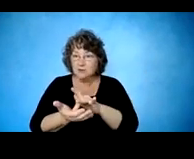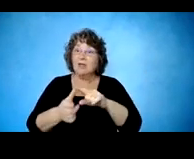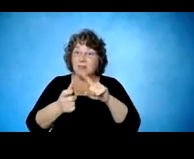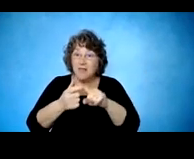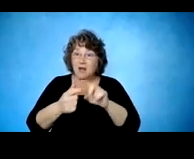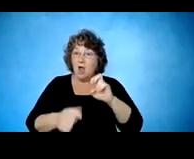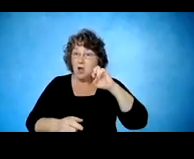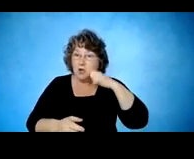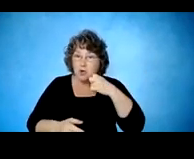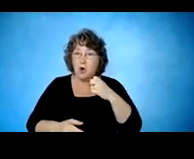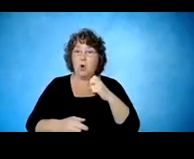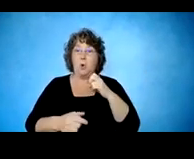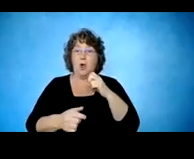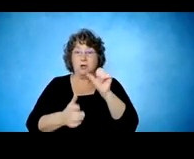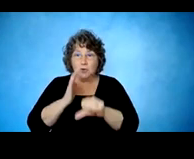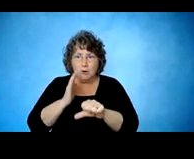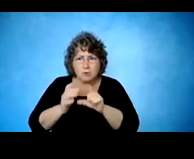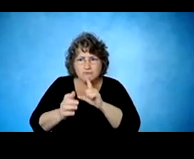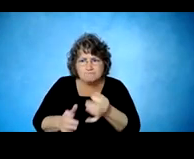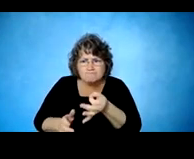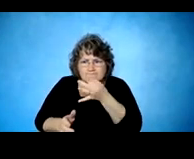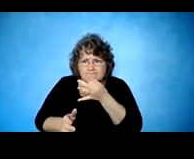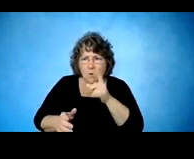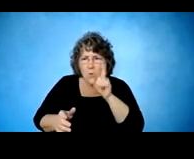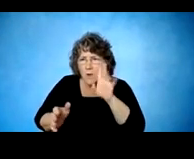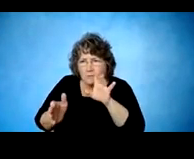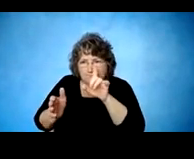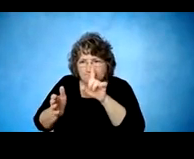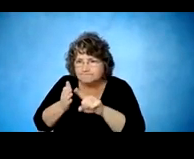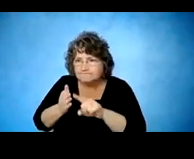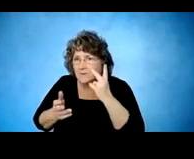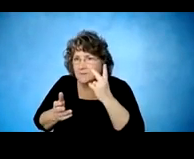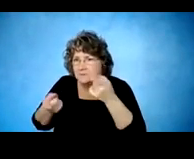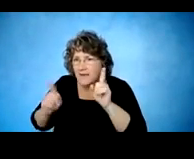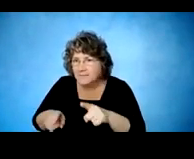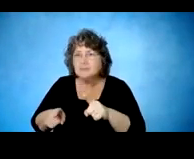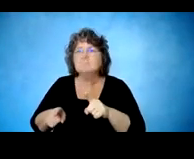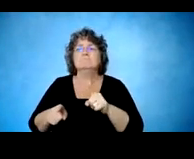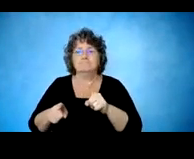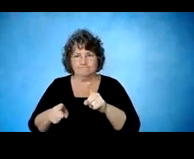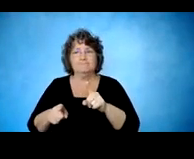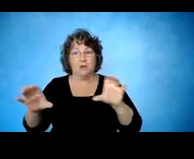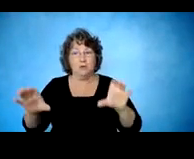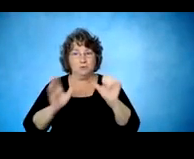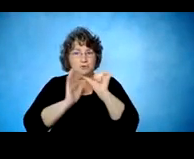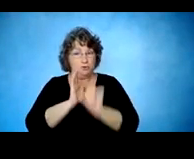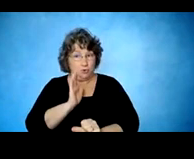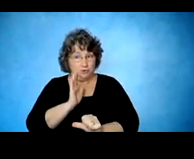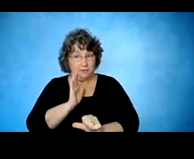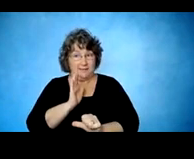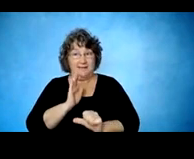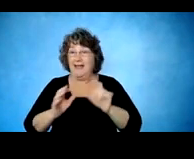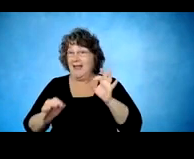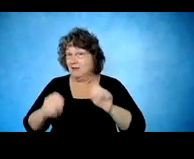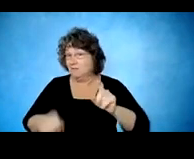of spinal cord injury, who are providing surgery if it's warranted. And then as soon as those people are